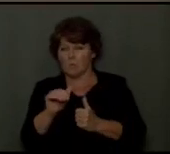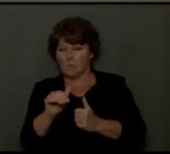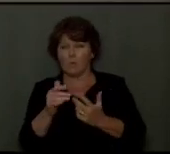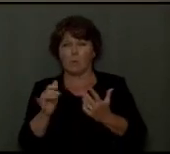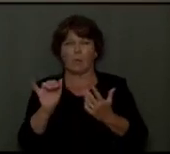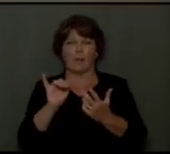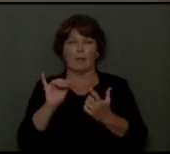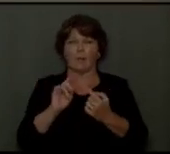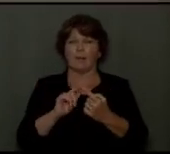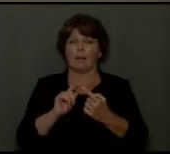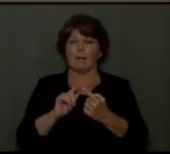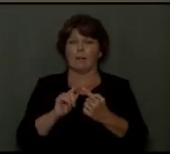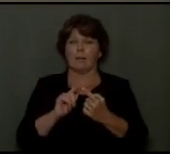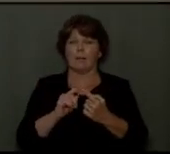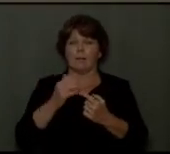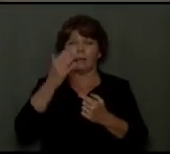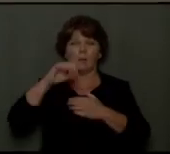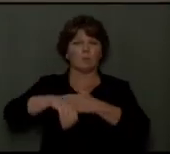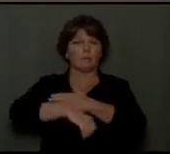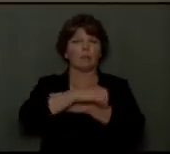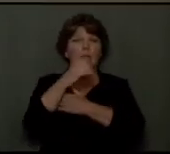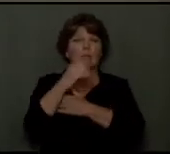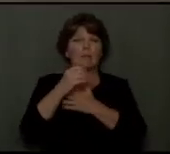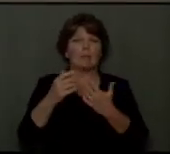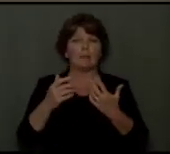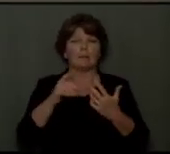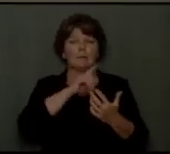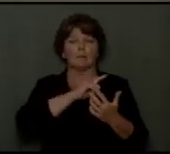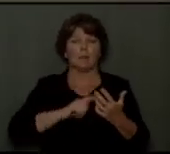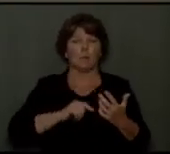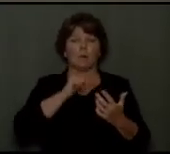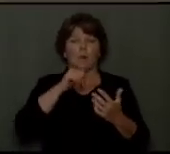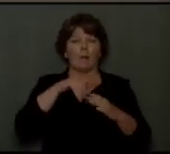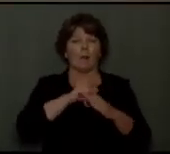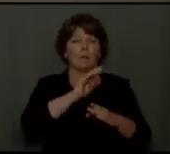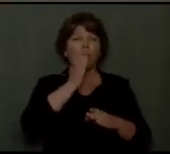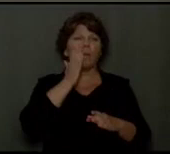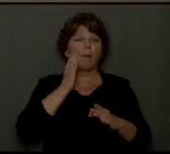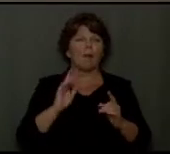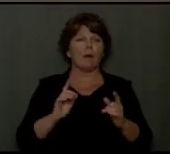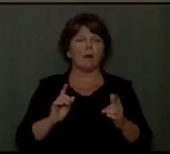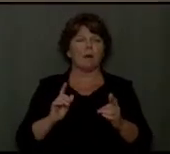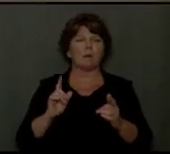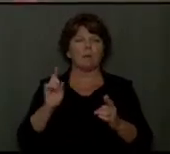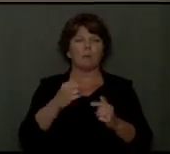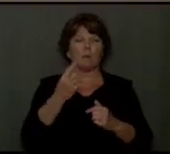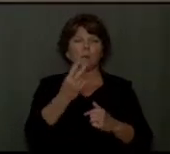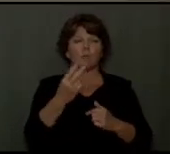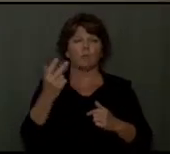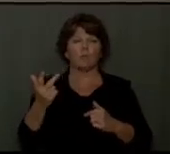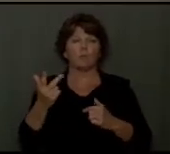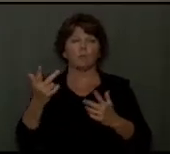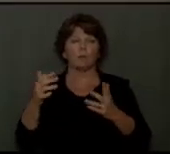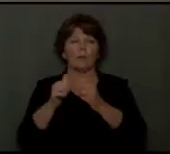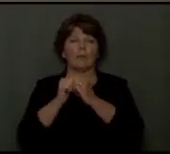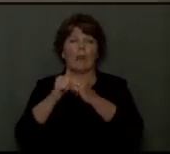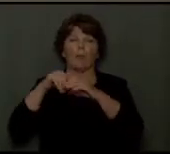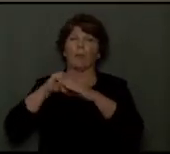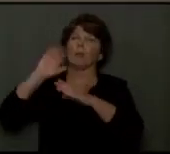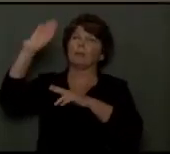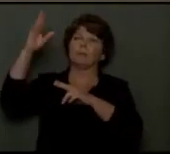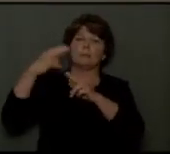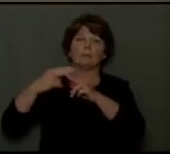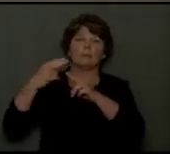like, What's sleeping in? The Lord's not in your bed. He's where two or three are gathered in my name.